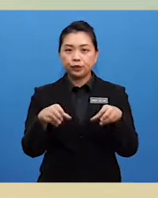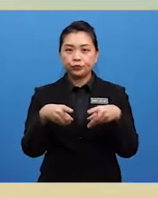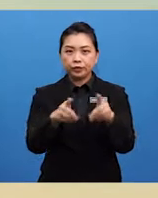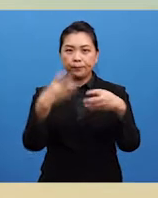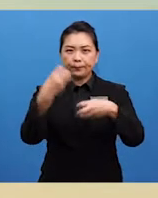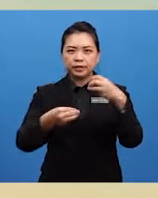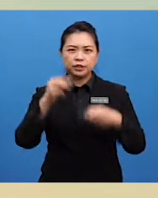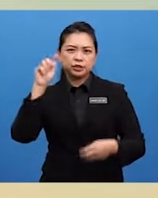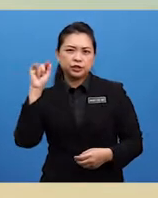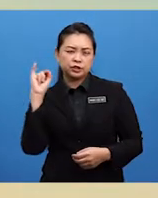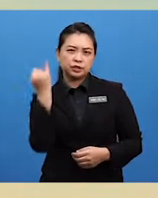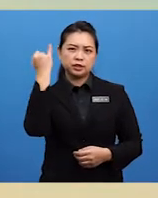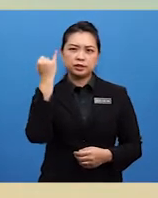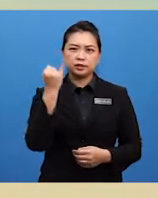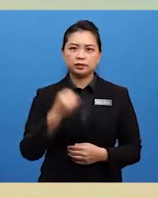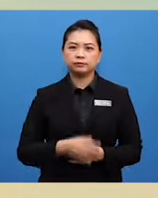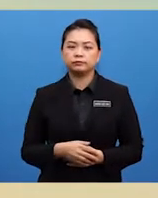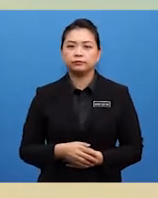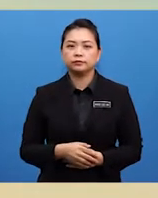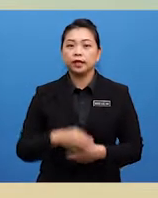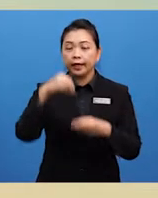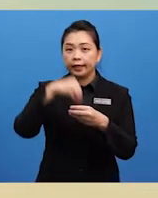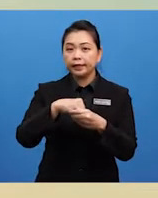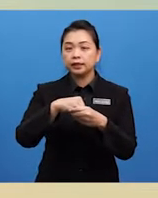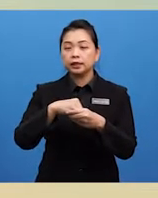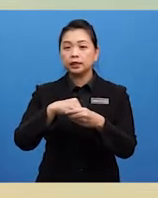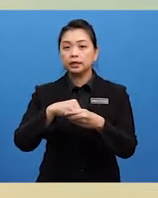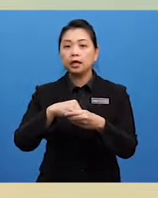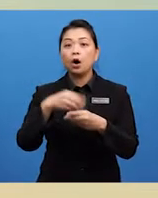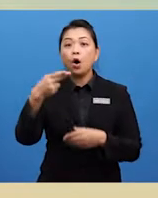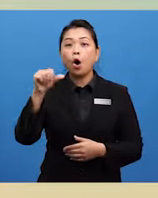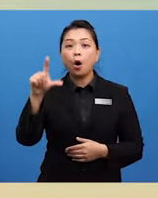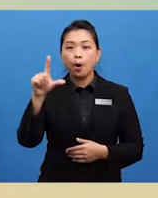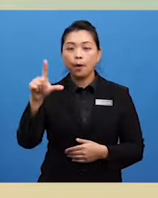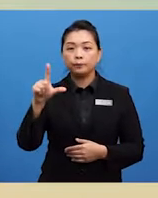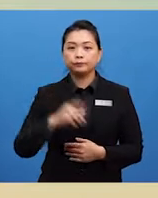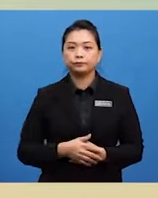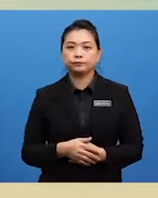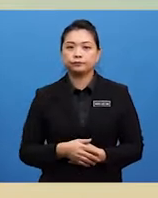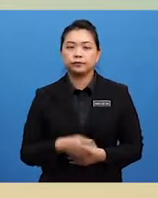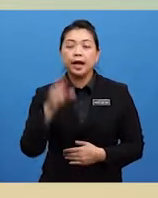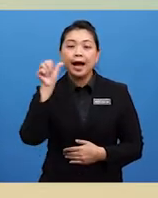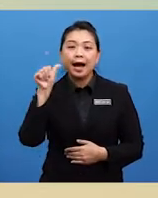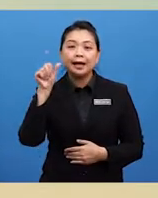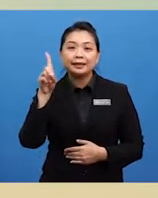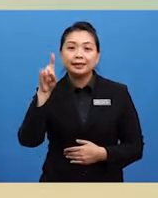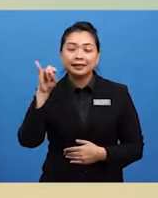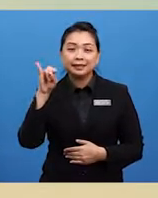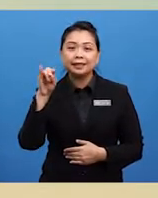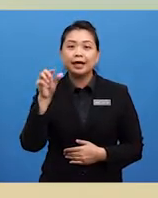the match just now at Kuru Kiri Hock. Simultaneously, Adi,